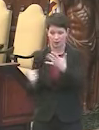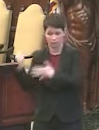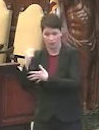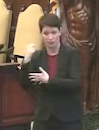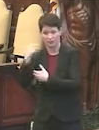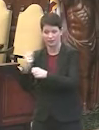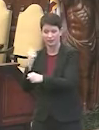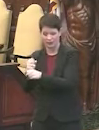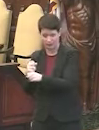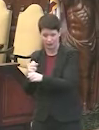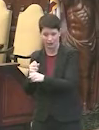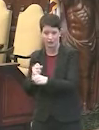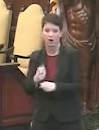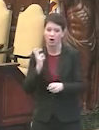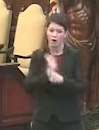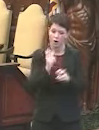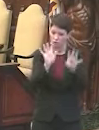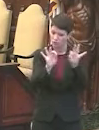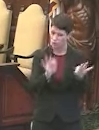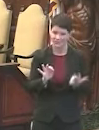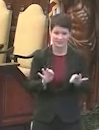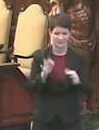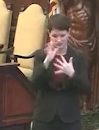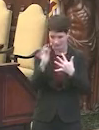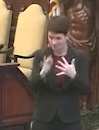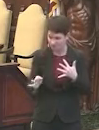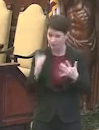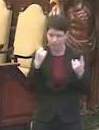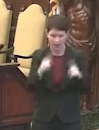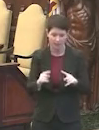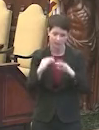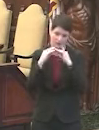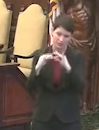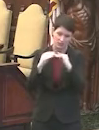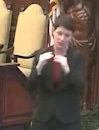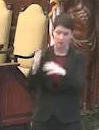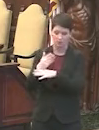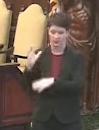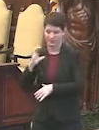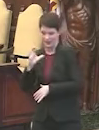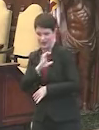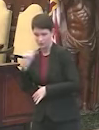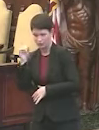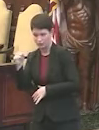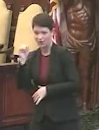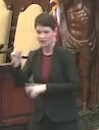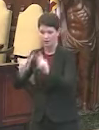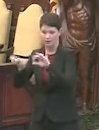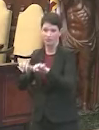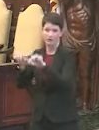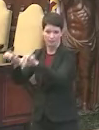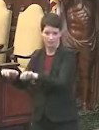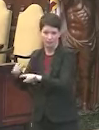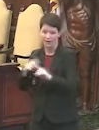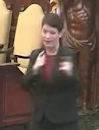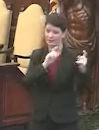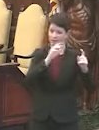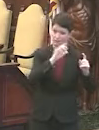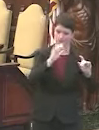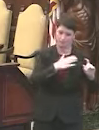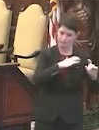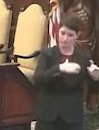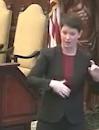for the year. We'll have hard choices probably to make, and we'll have to hash it out between council, uh, their constituents and administration.